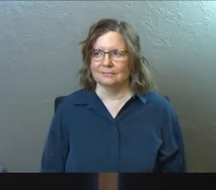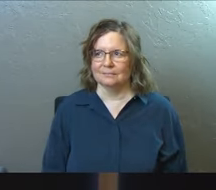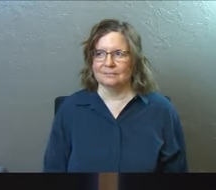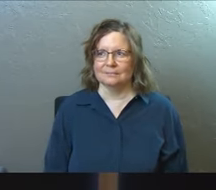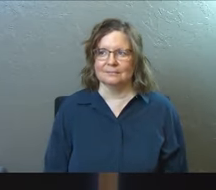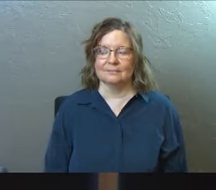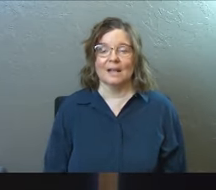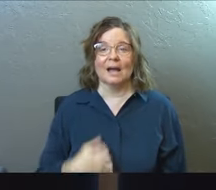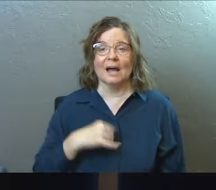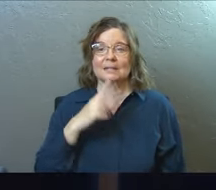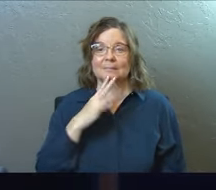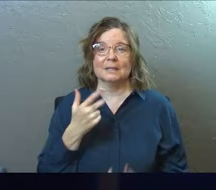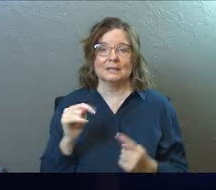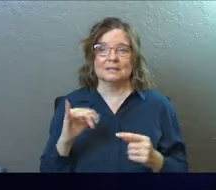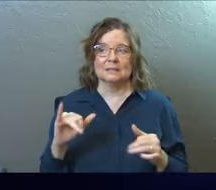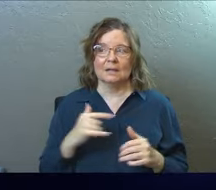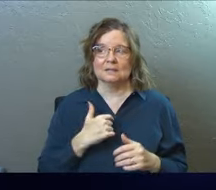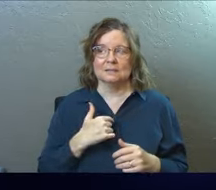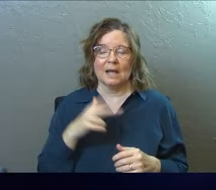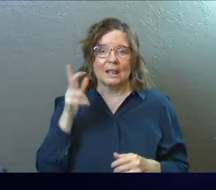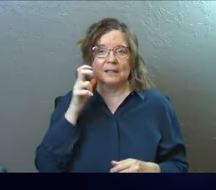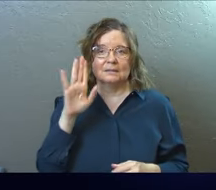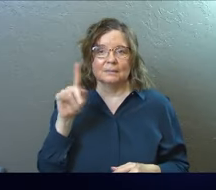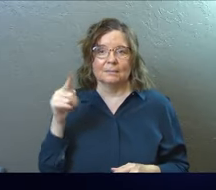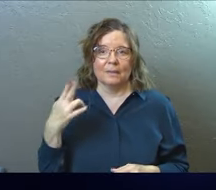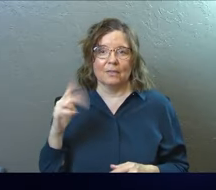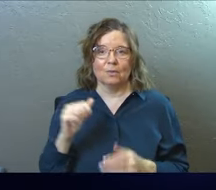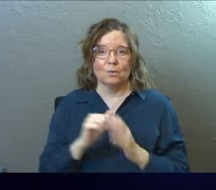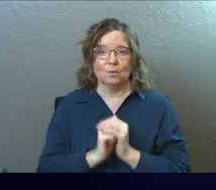I speak in tongues and listen to Bethel worship.